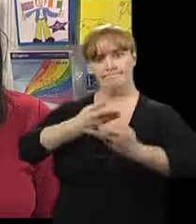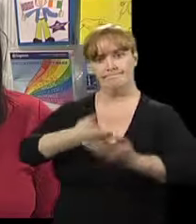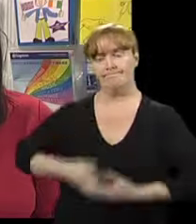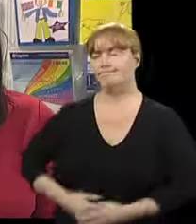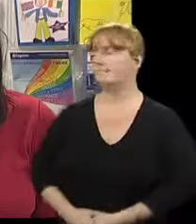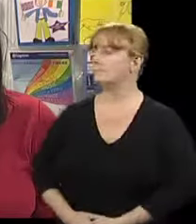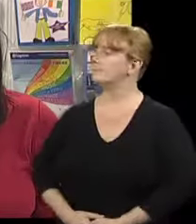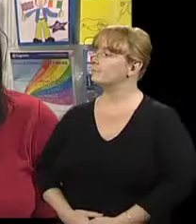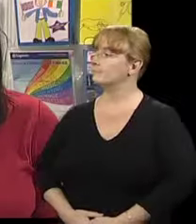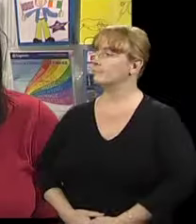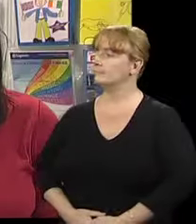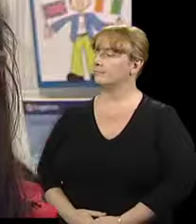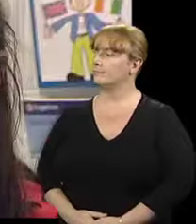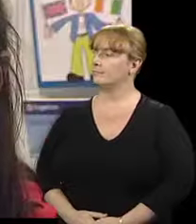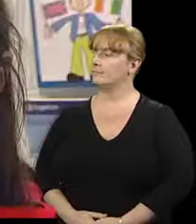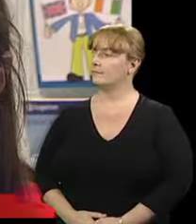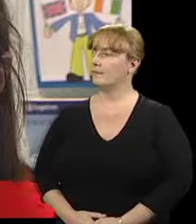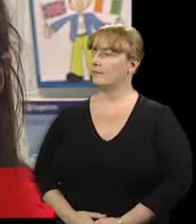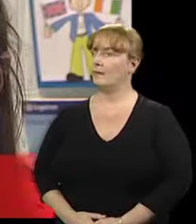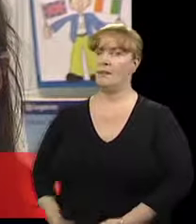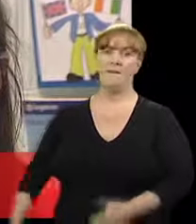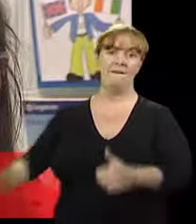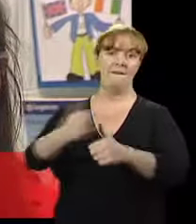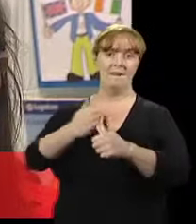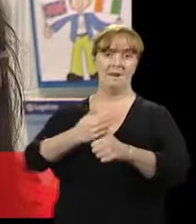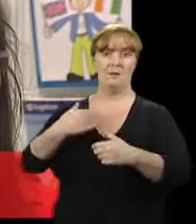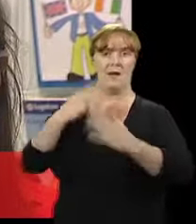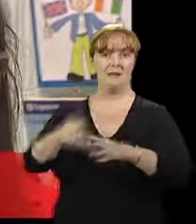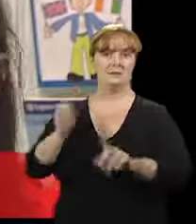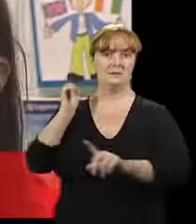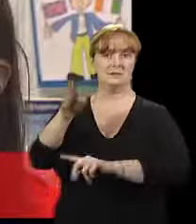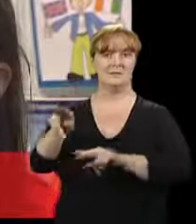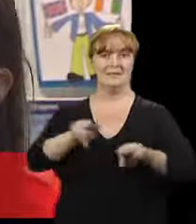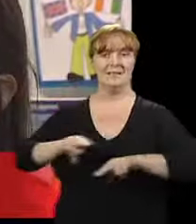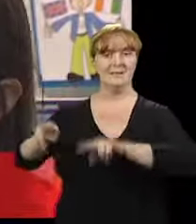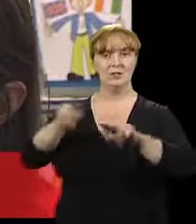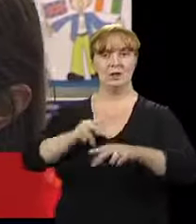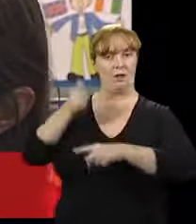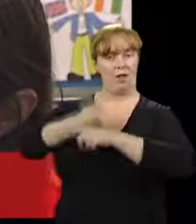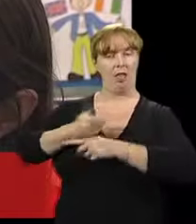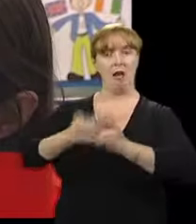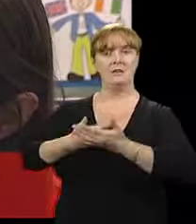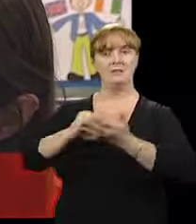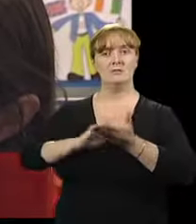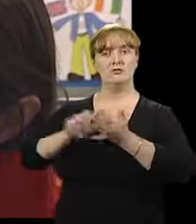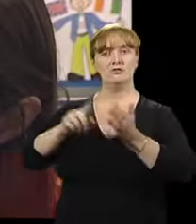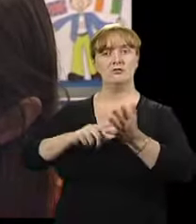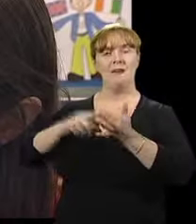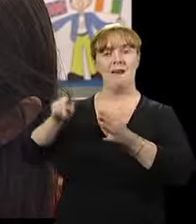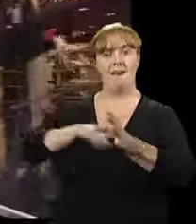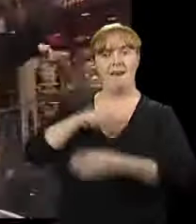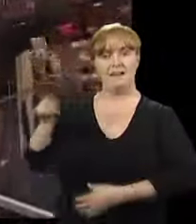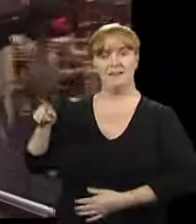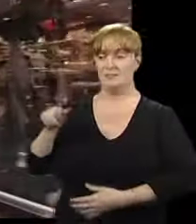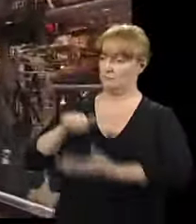First of all we had to send them videos of Shelly, didn't we? We sent them a video